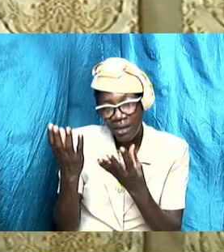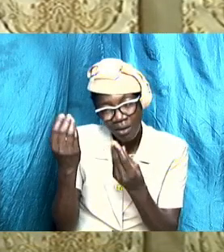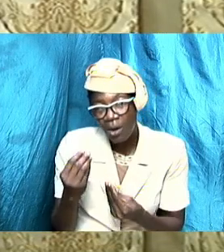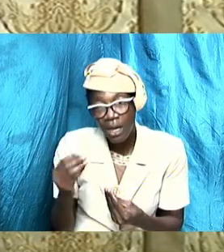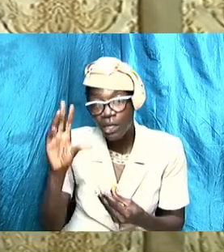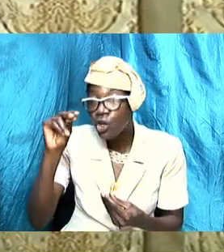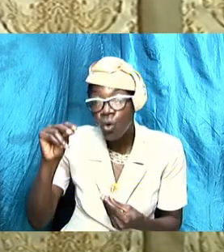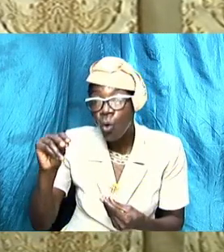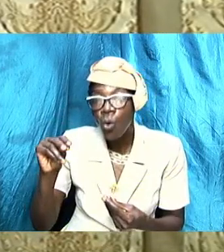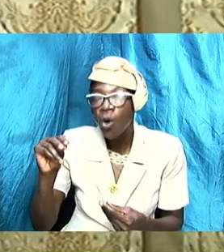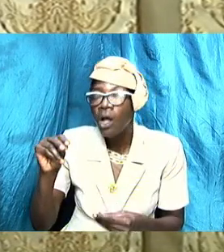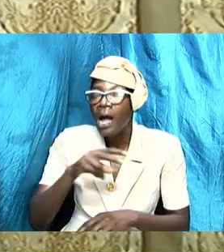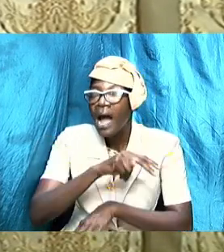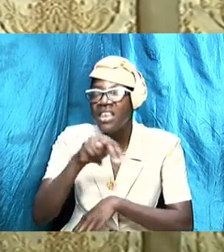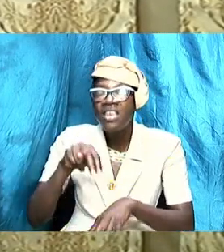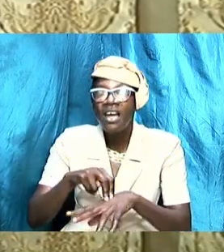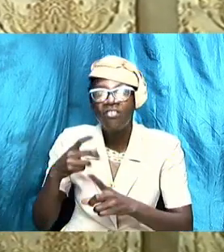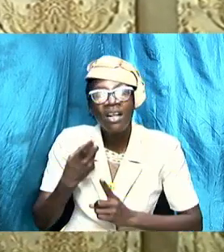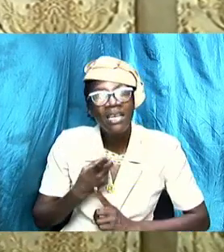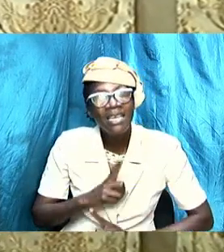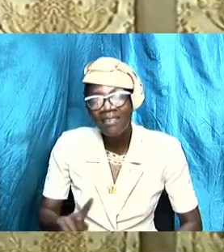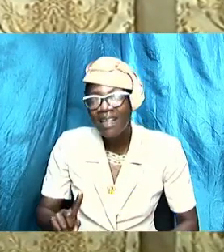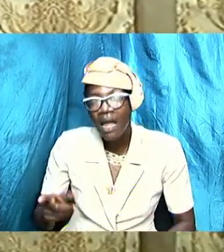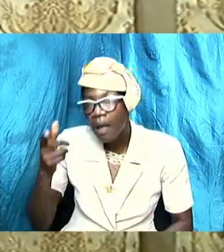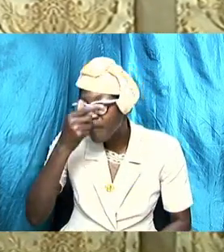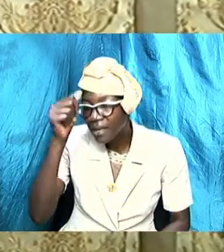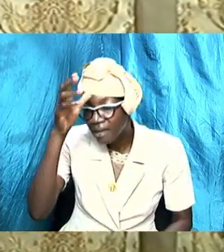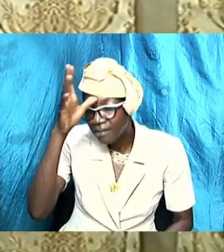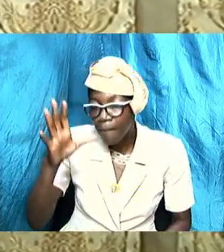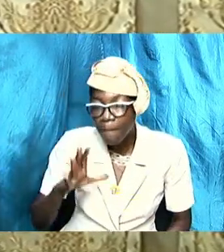because men takes care of women